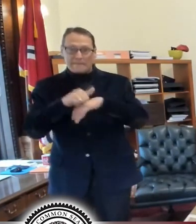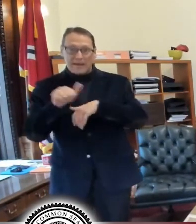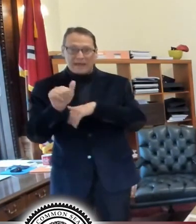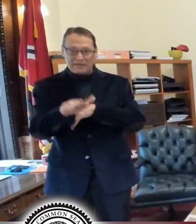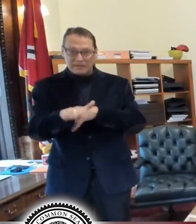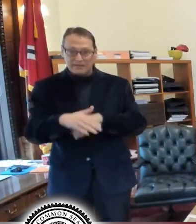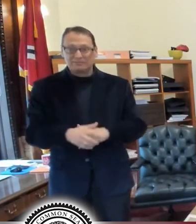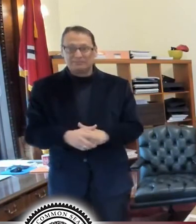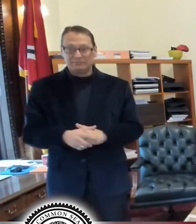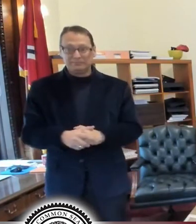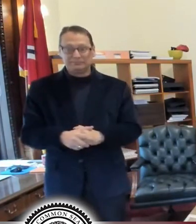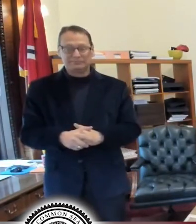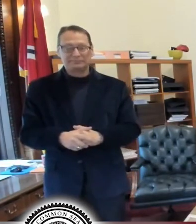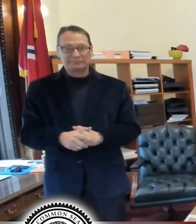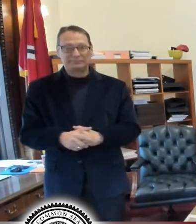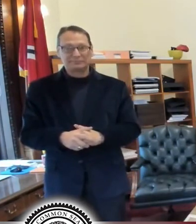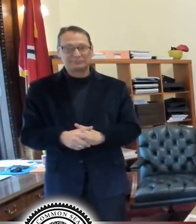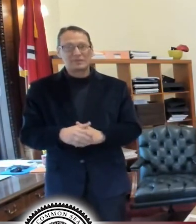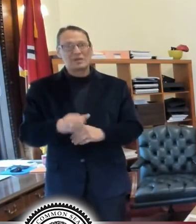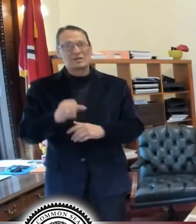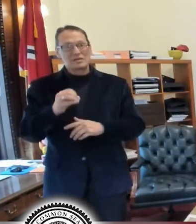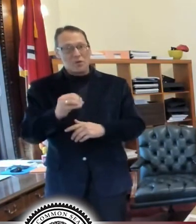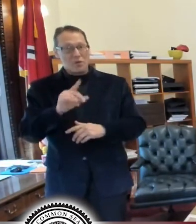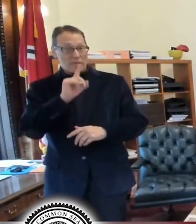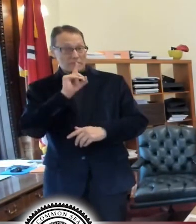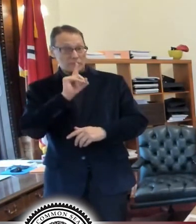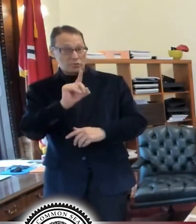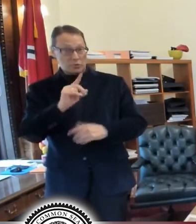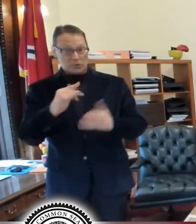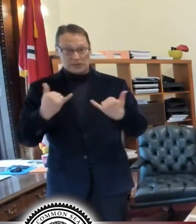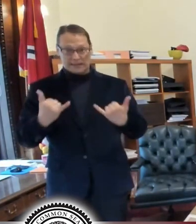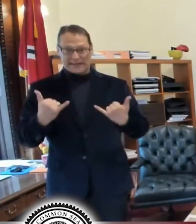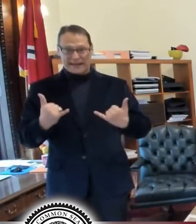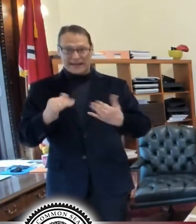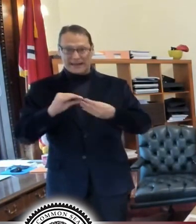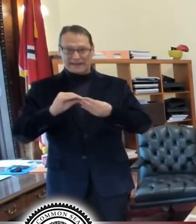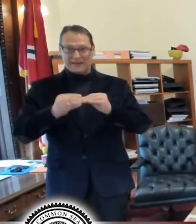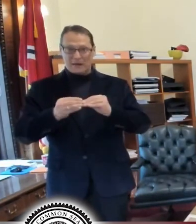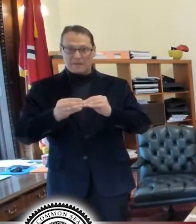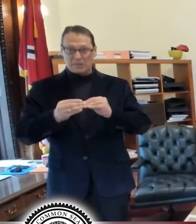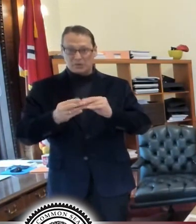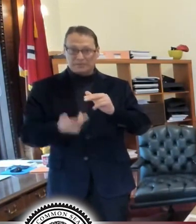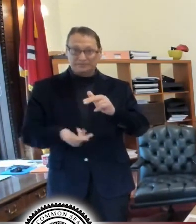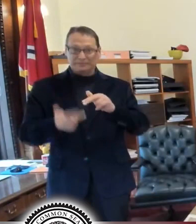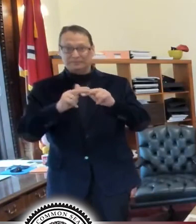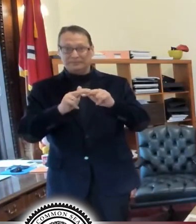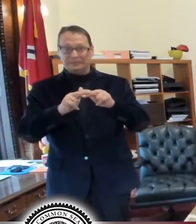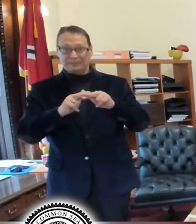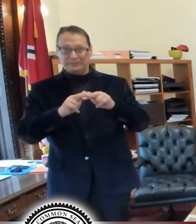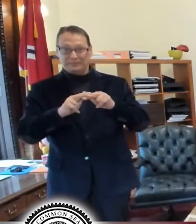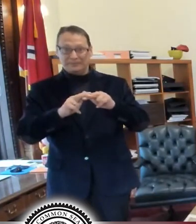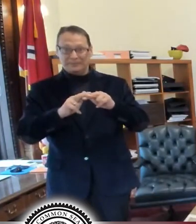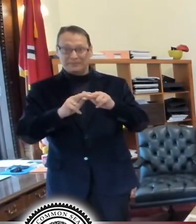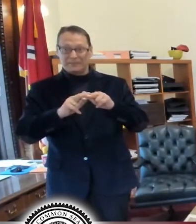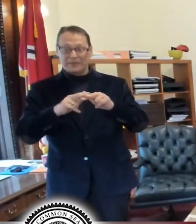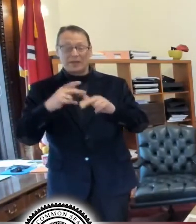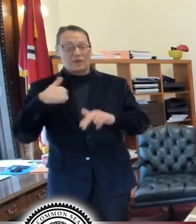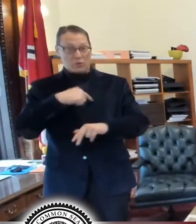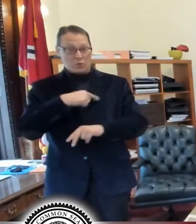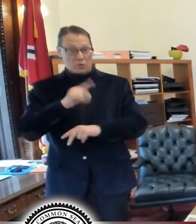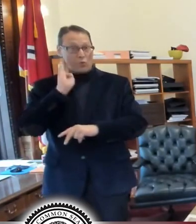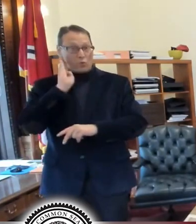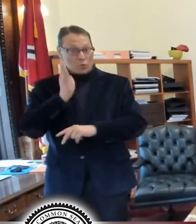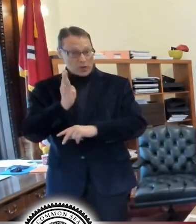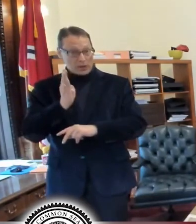absentee. Um, and so I'm sure by today that number is is even higher. Uh, we will on election